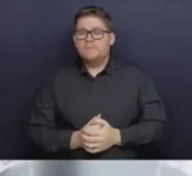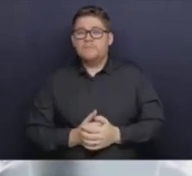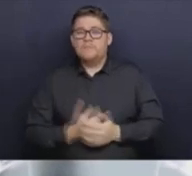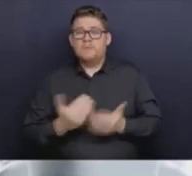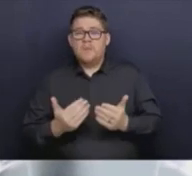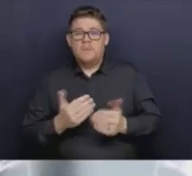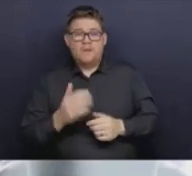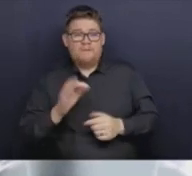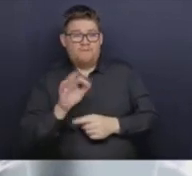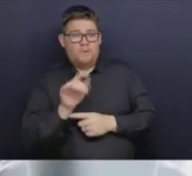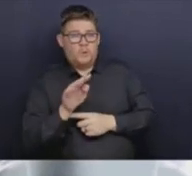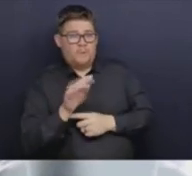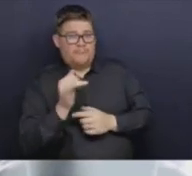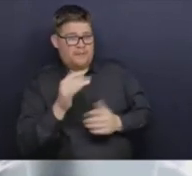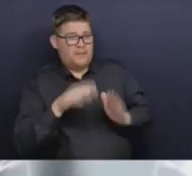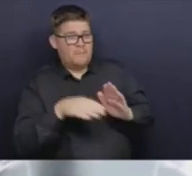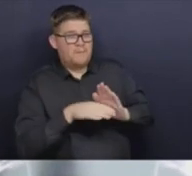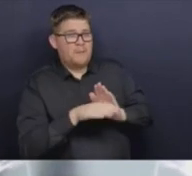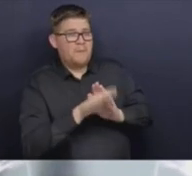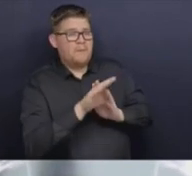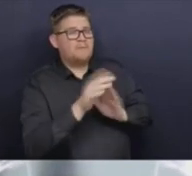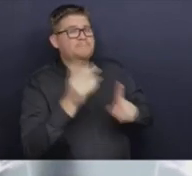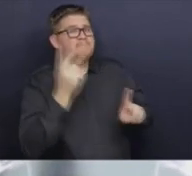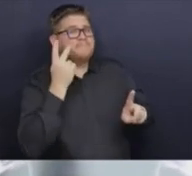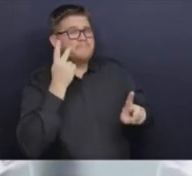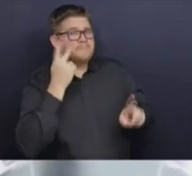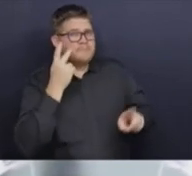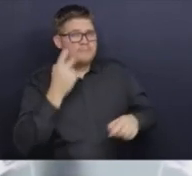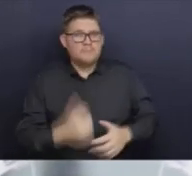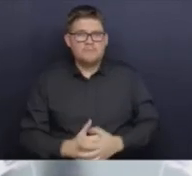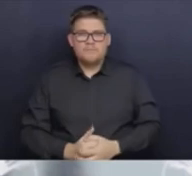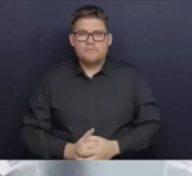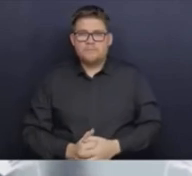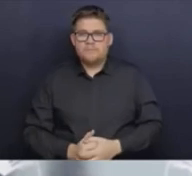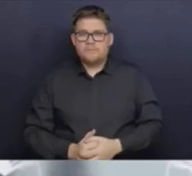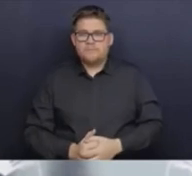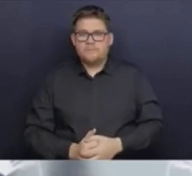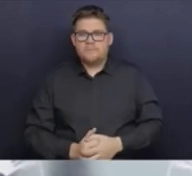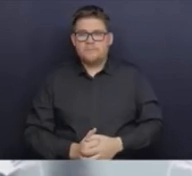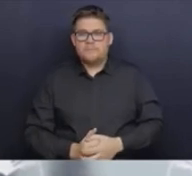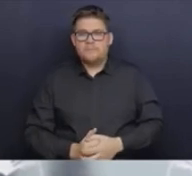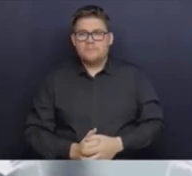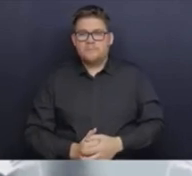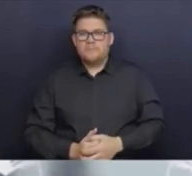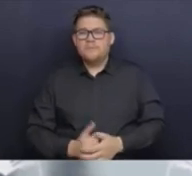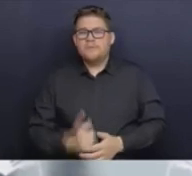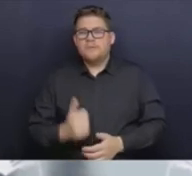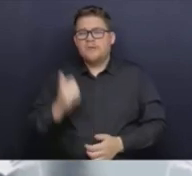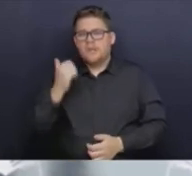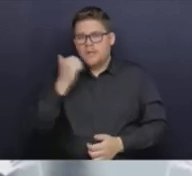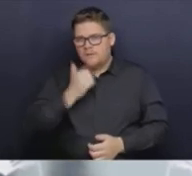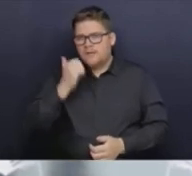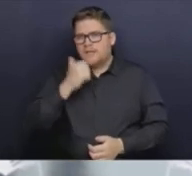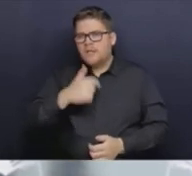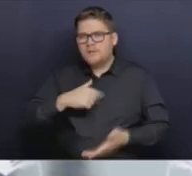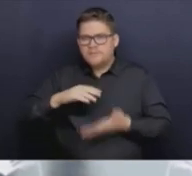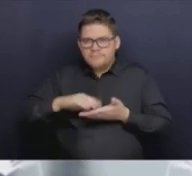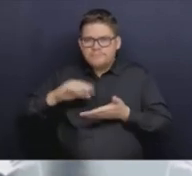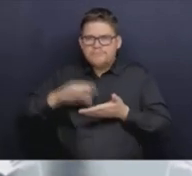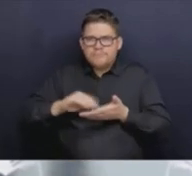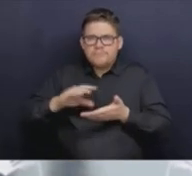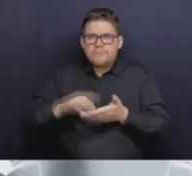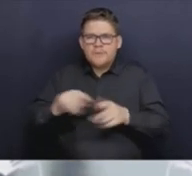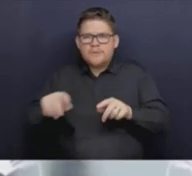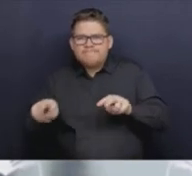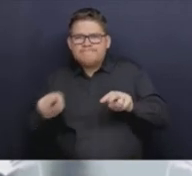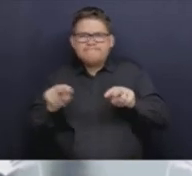learn about these circumstances every day. It's still significant in the